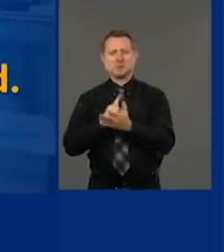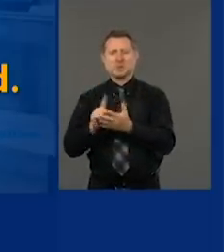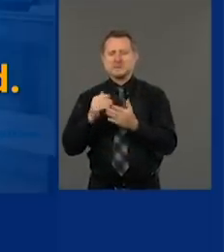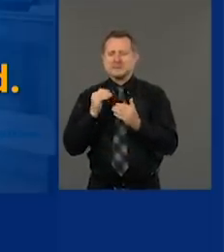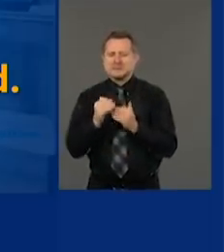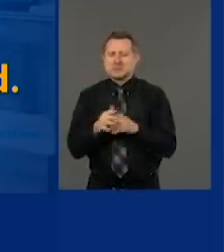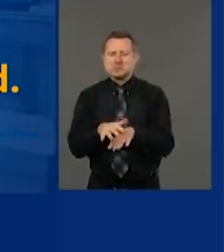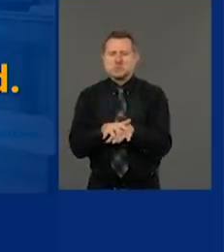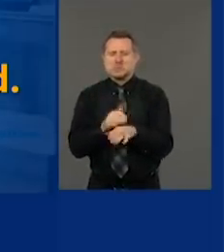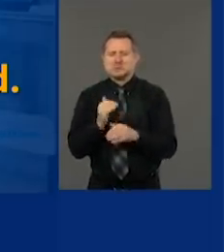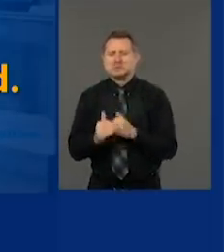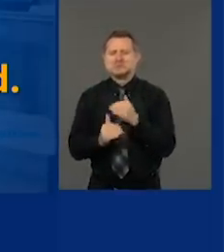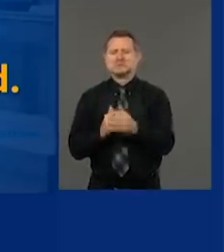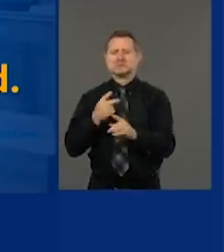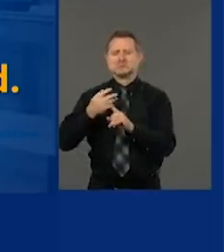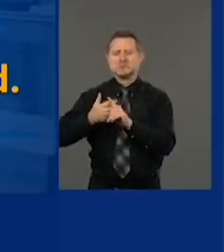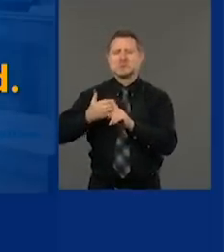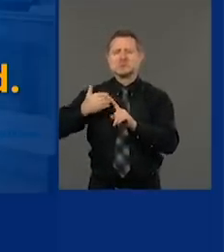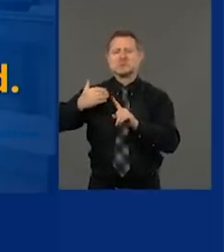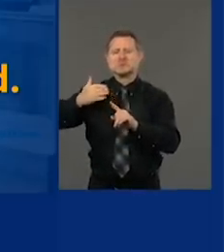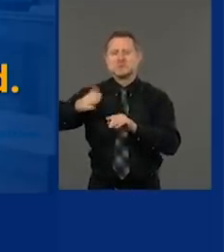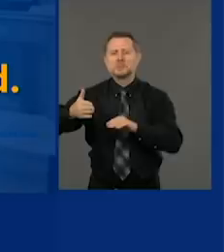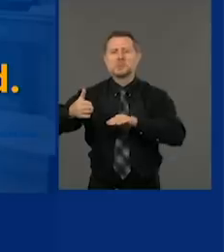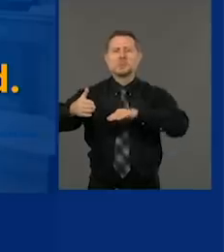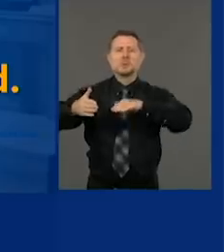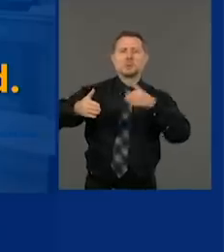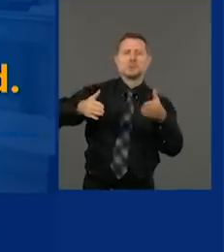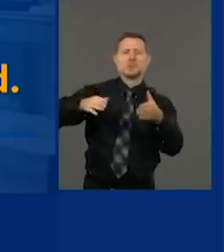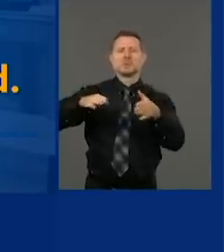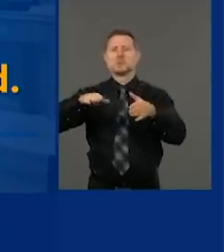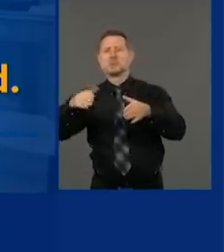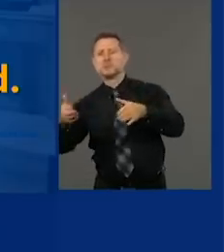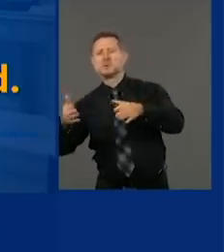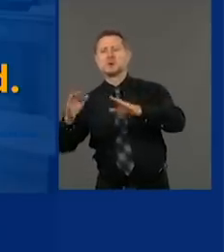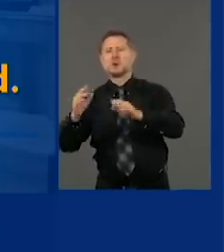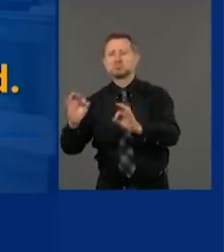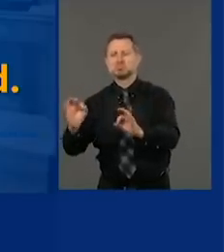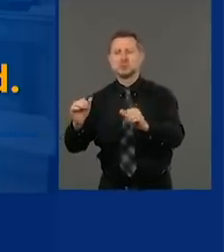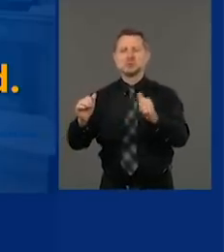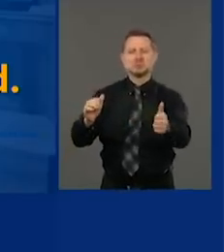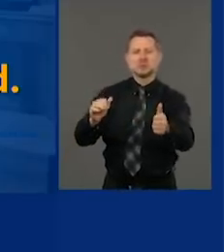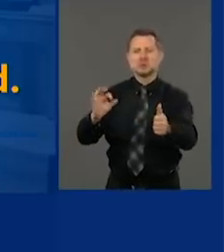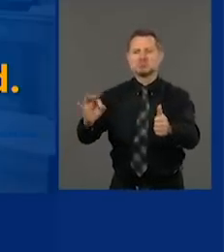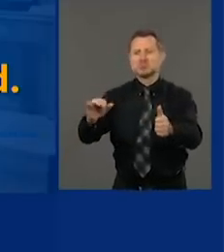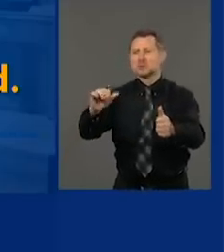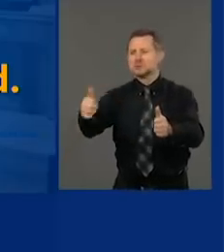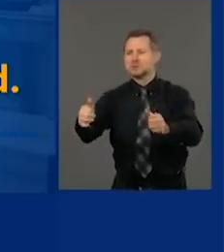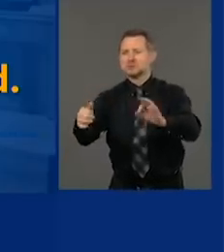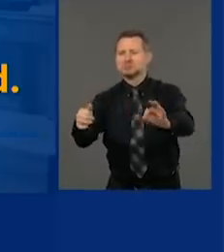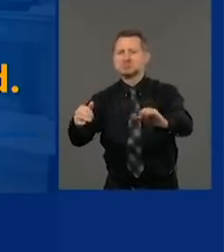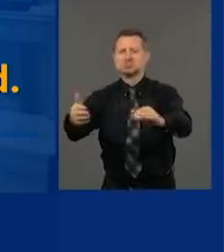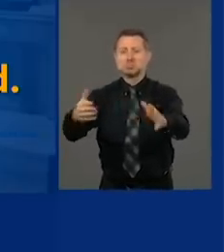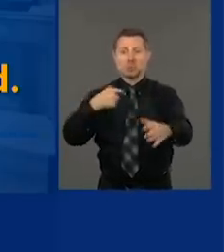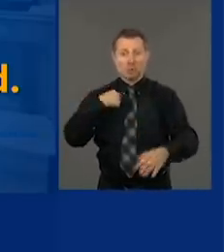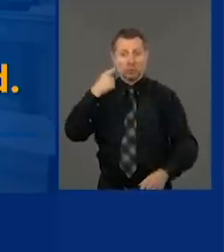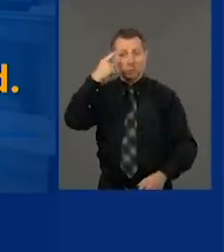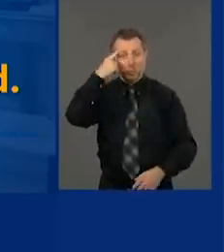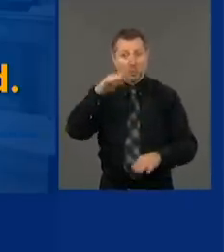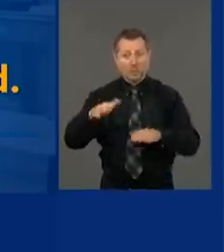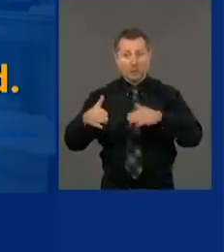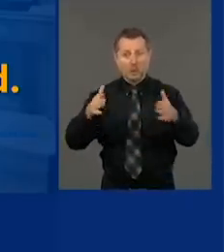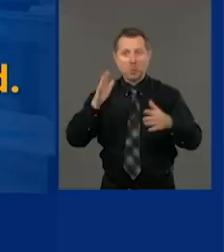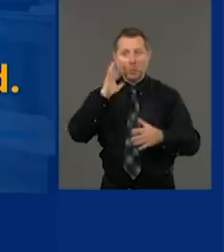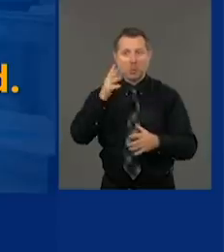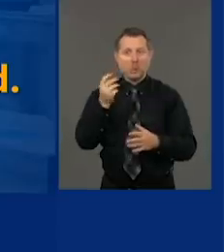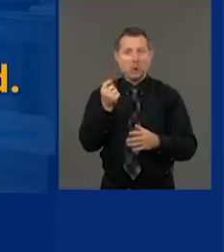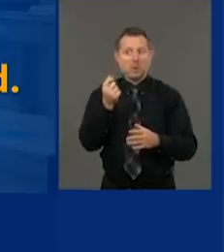one month we started reopening. And we expected, after the reopening, we expected the numbers to tick